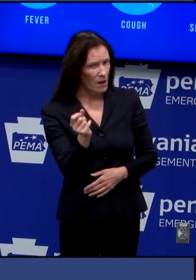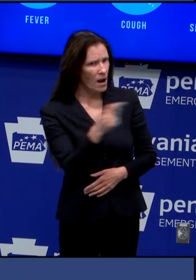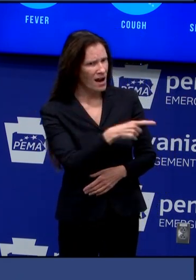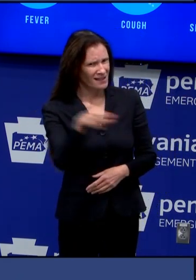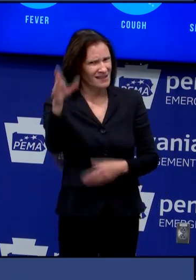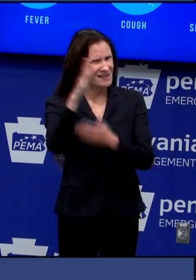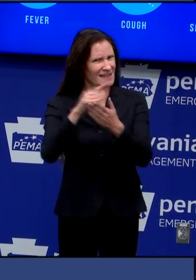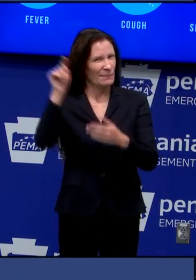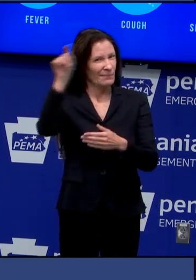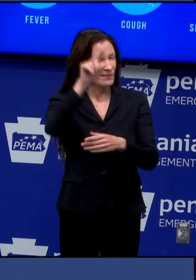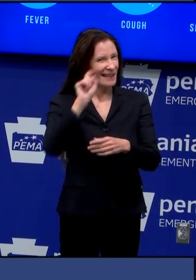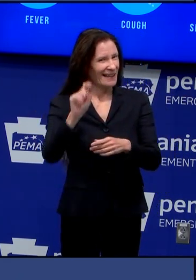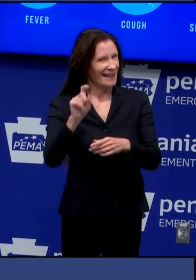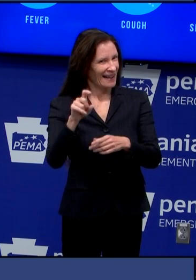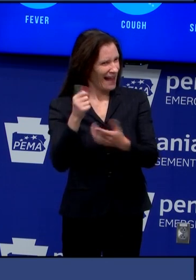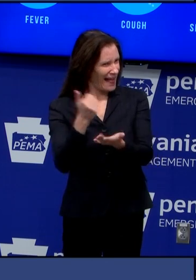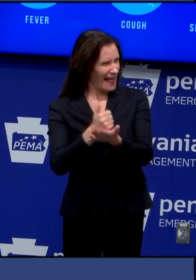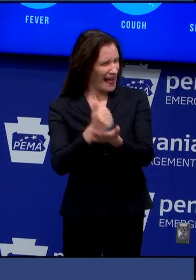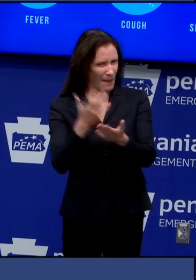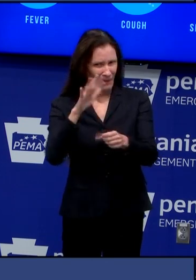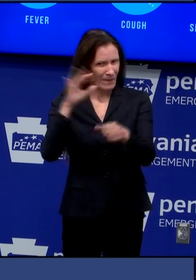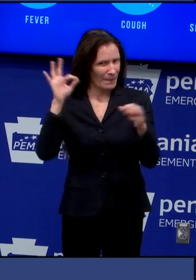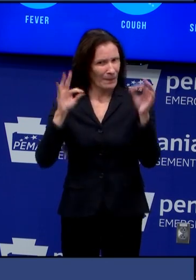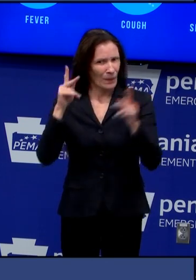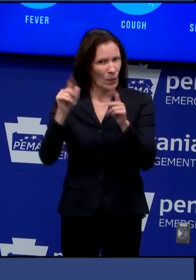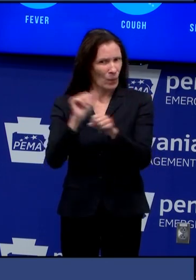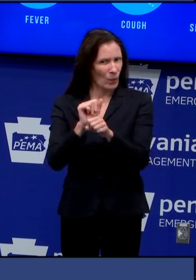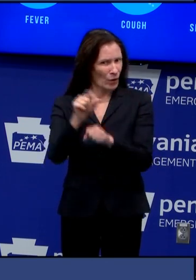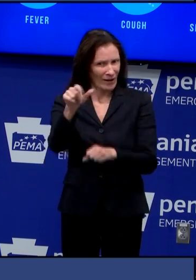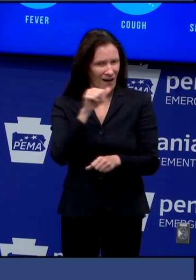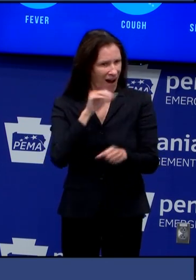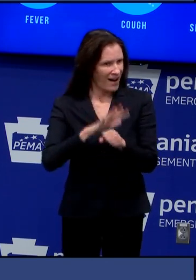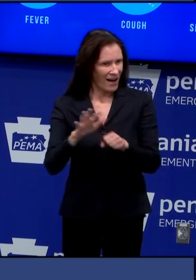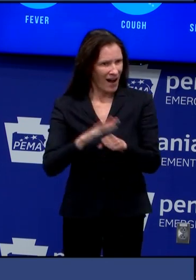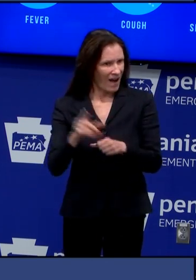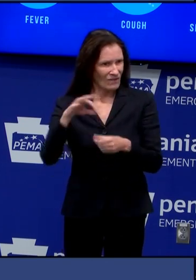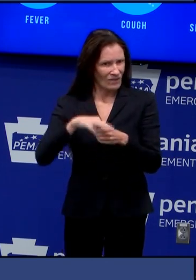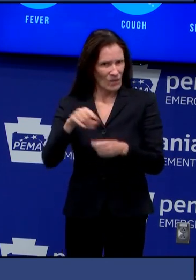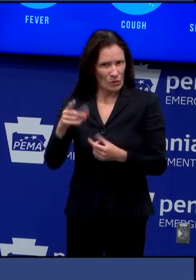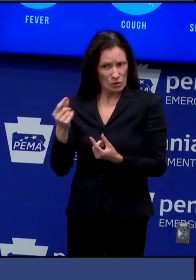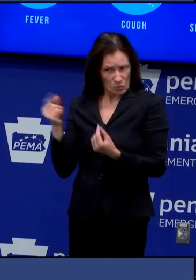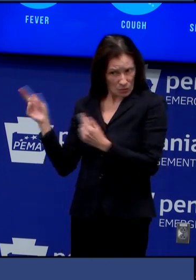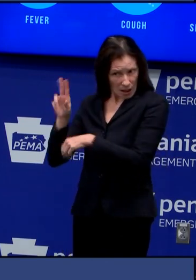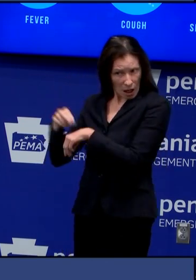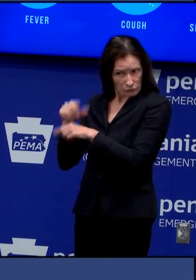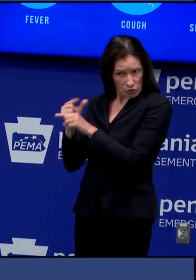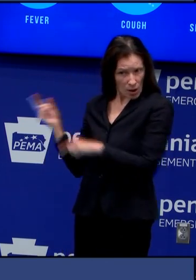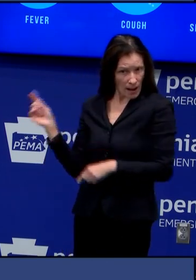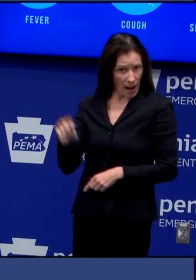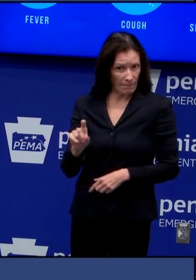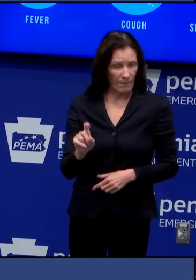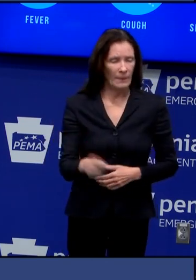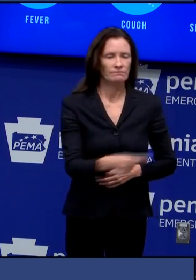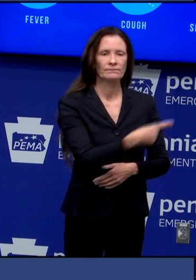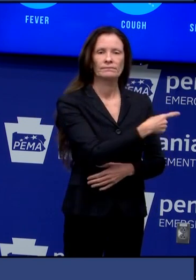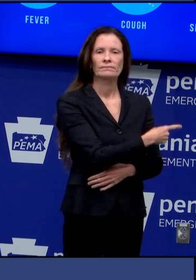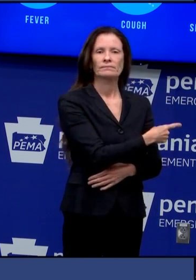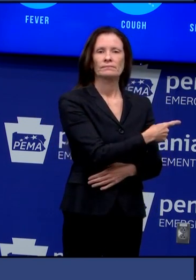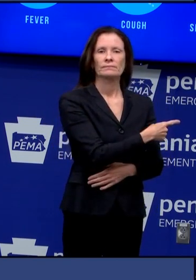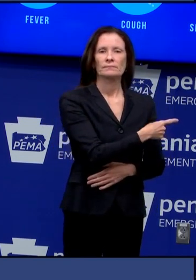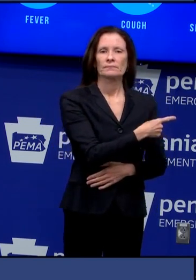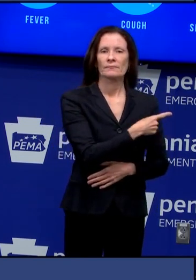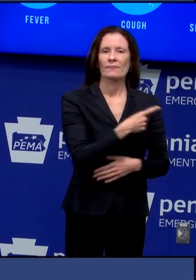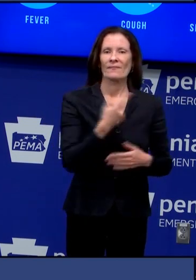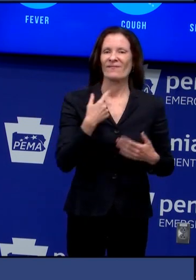help so those conversations have just begun as you probably know the national guard have been key members on the front lines of the covet